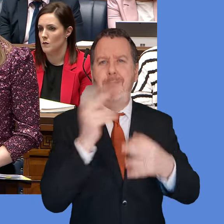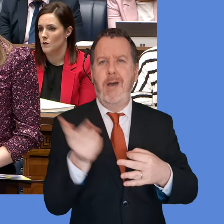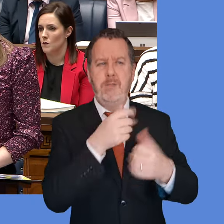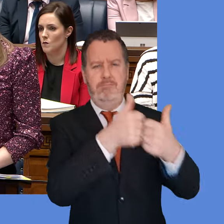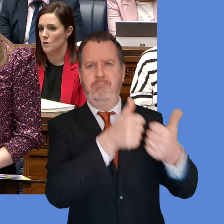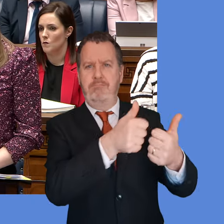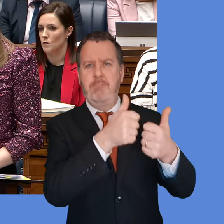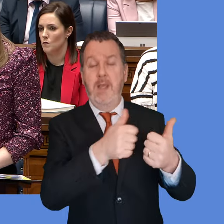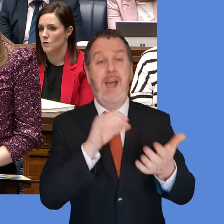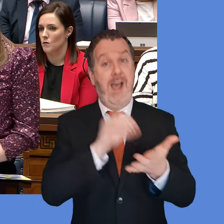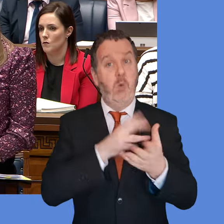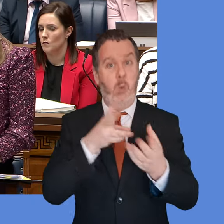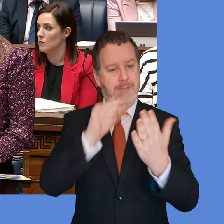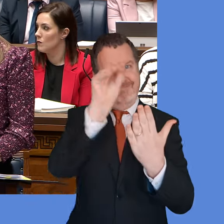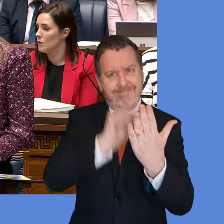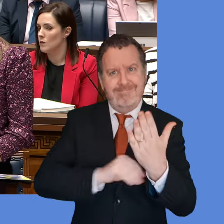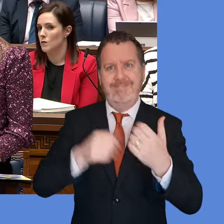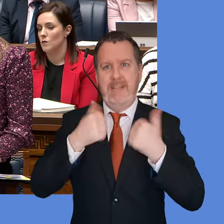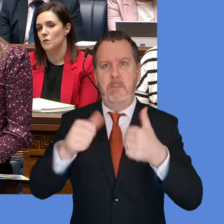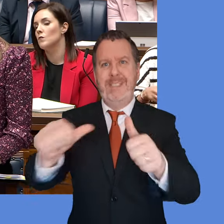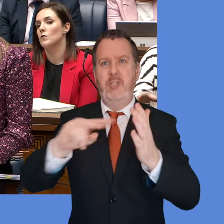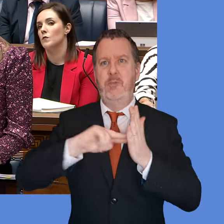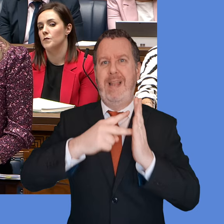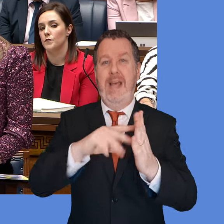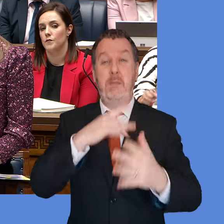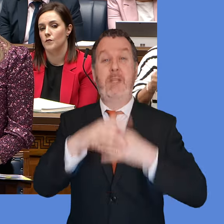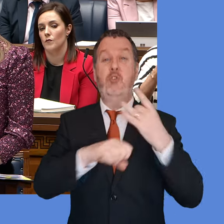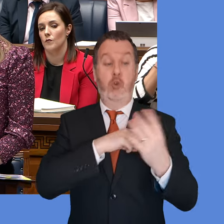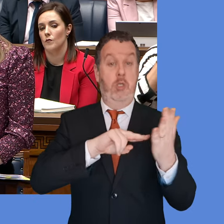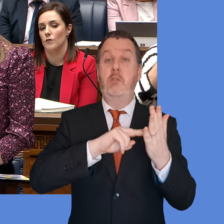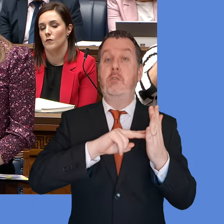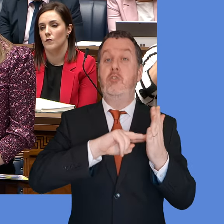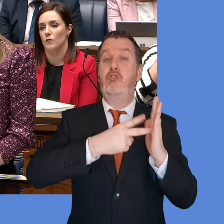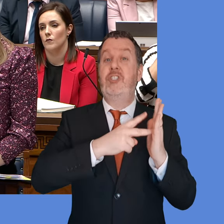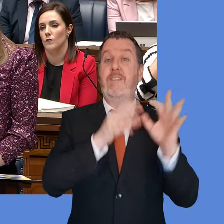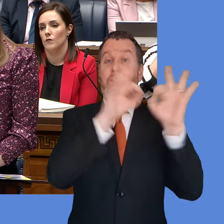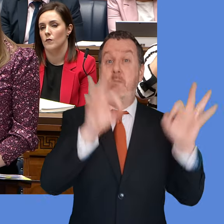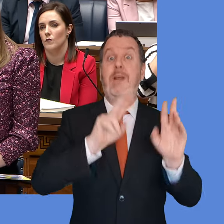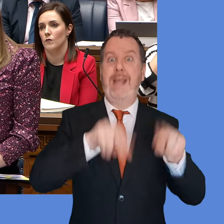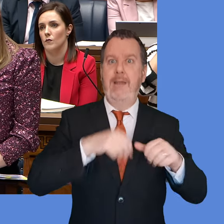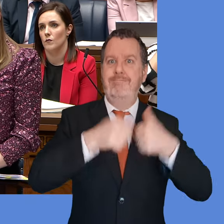to develop an implementation plan to support the delivery of the strategic framework. This includes preparation of a detailed business case to inform